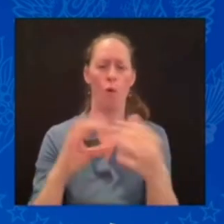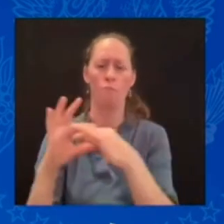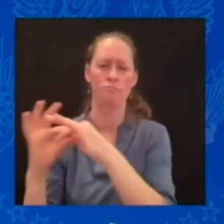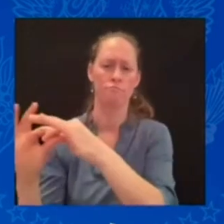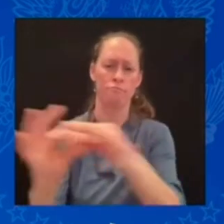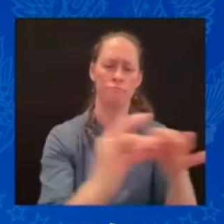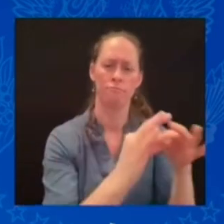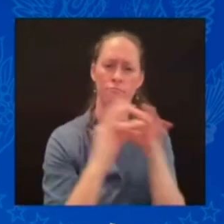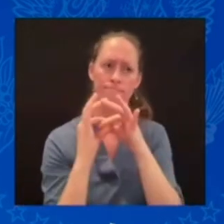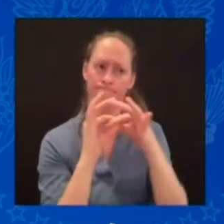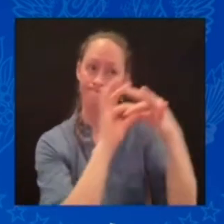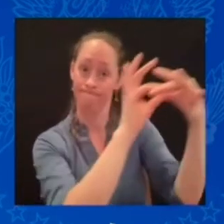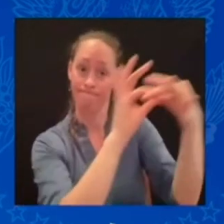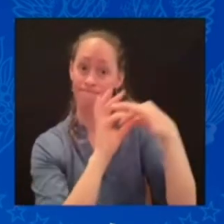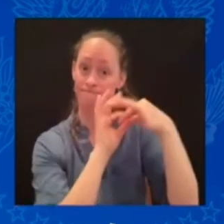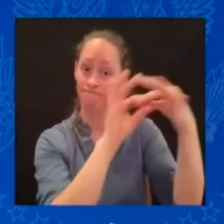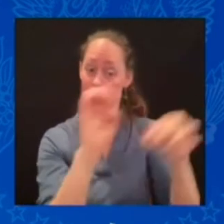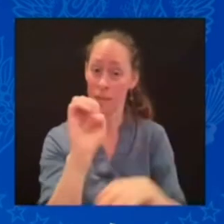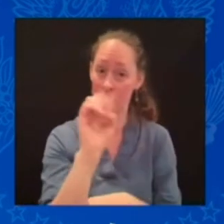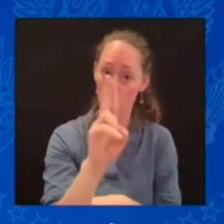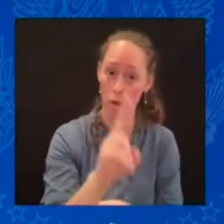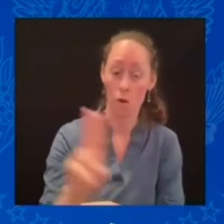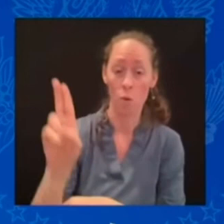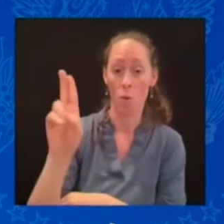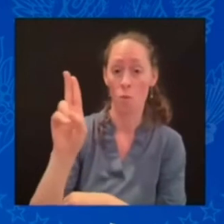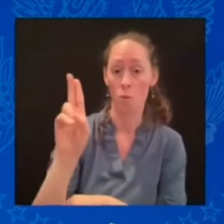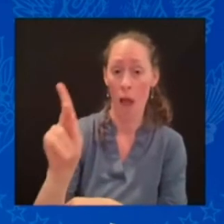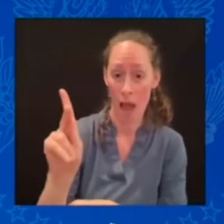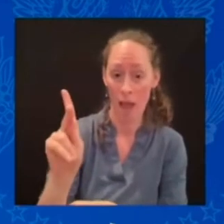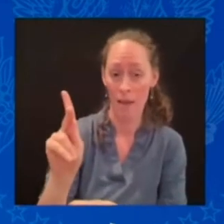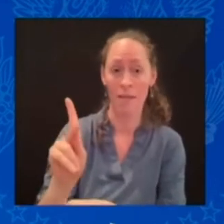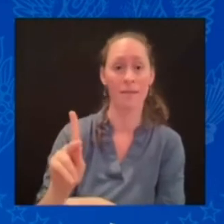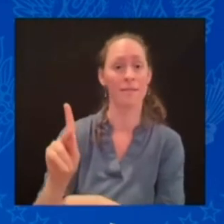guarantee the future, but this is the best bet anyone could make.